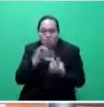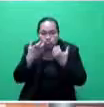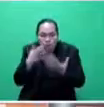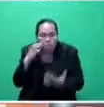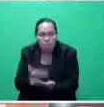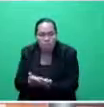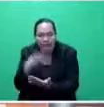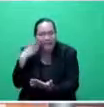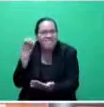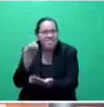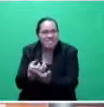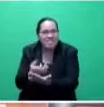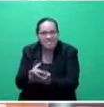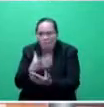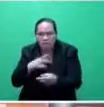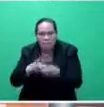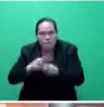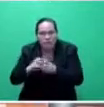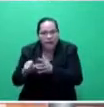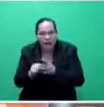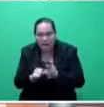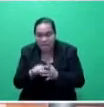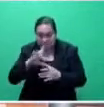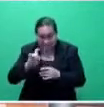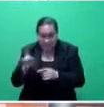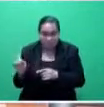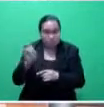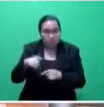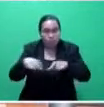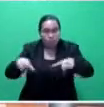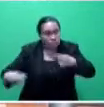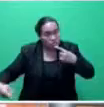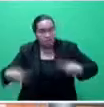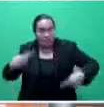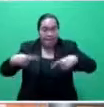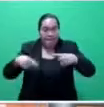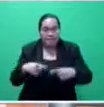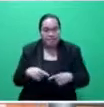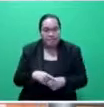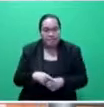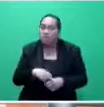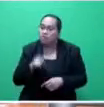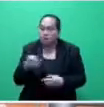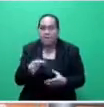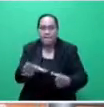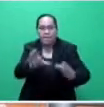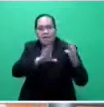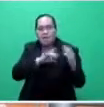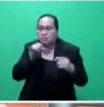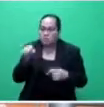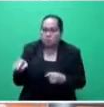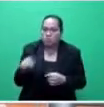Because should it be debated, should it be challenged, the burden of proof is on the employer to